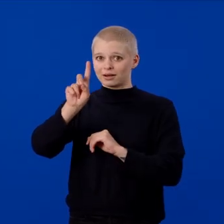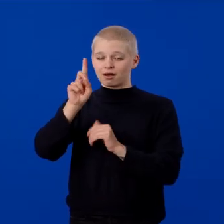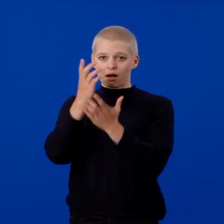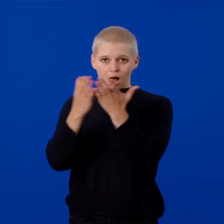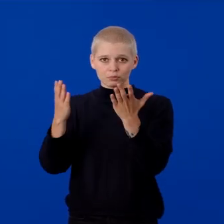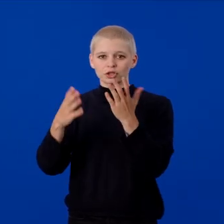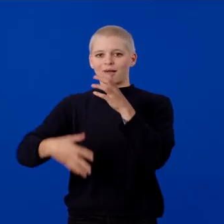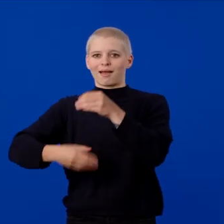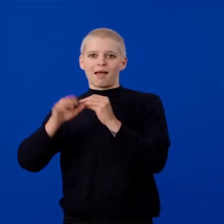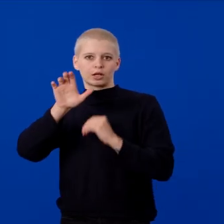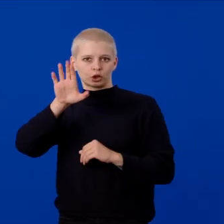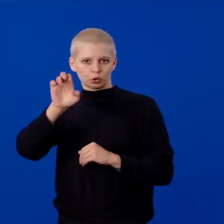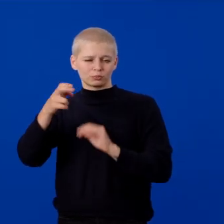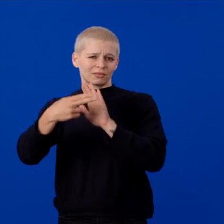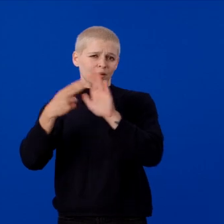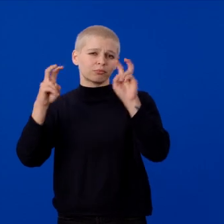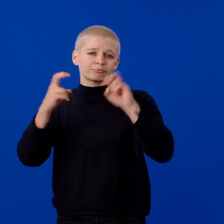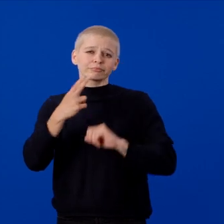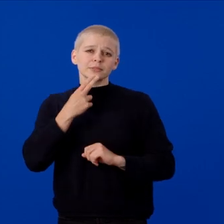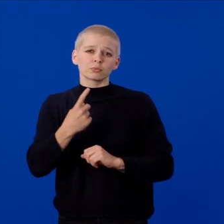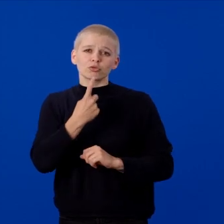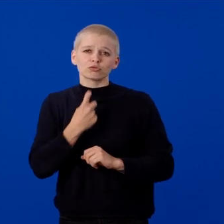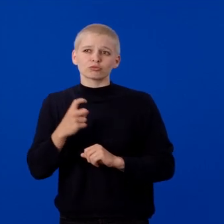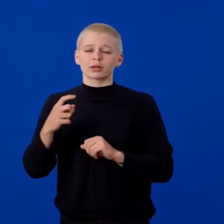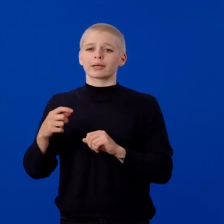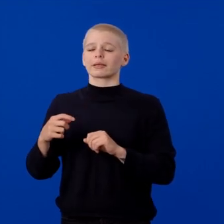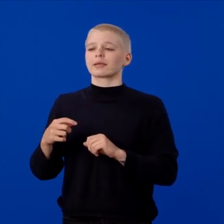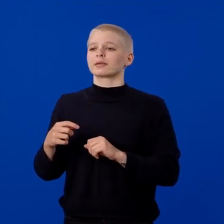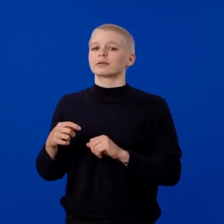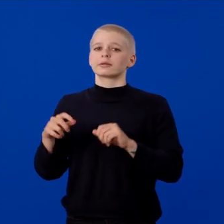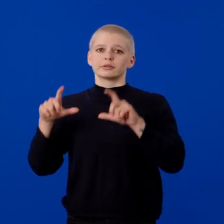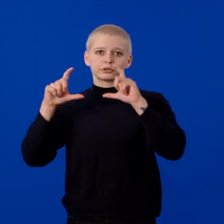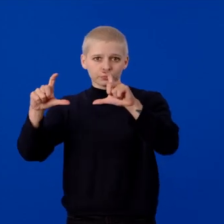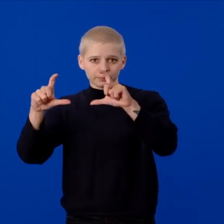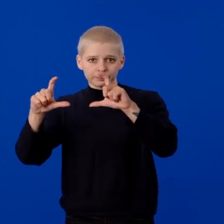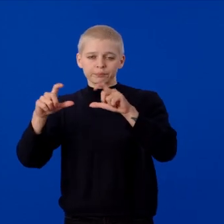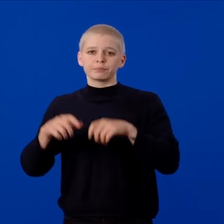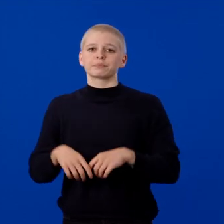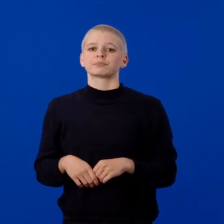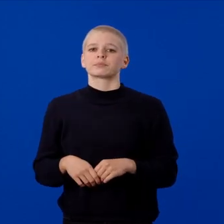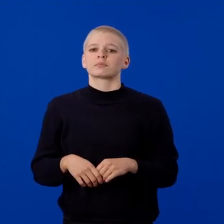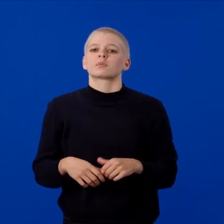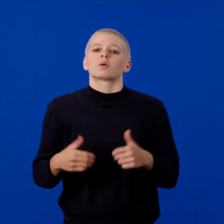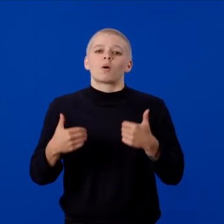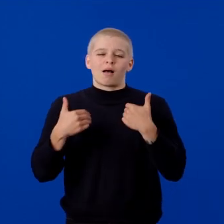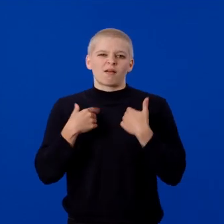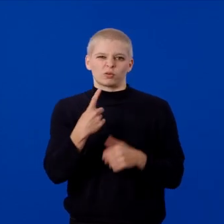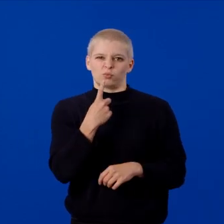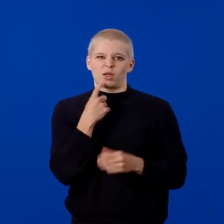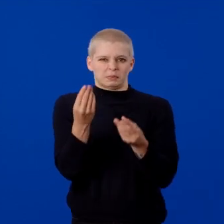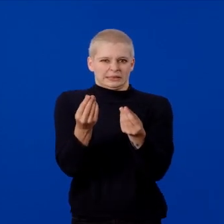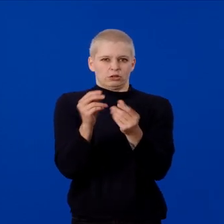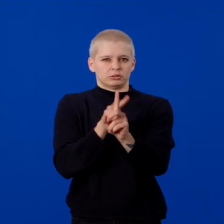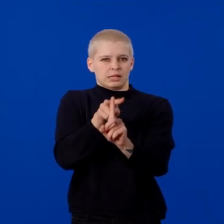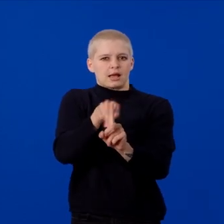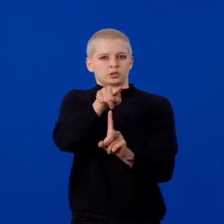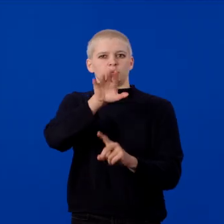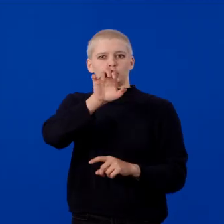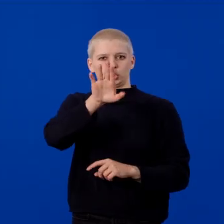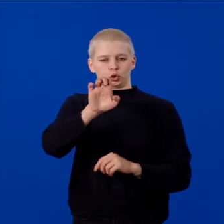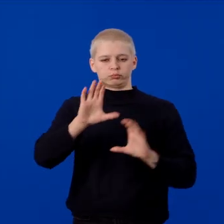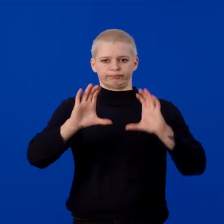Simple Red Cube. I'll quickly create a basic right material and assign it to this cube so that it stands out.